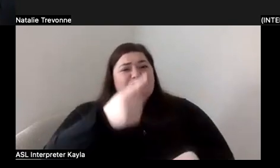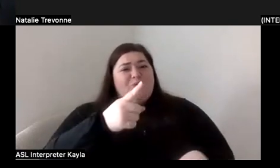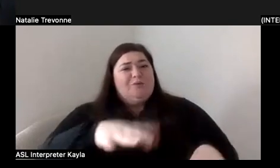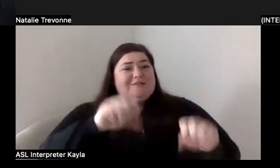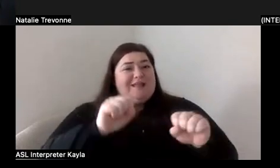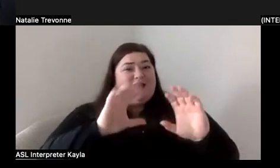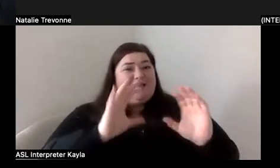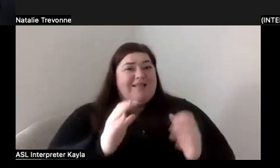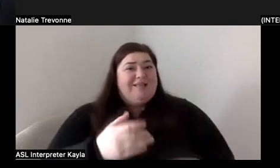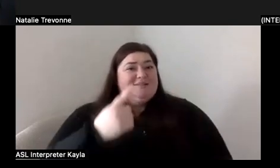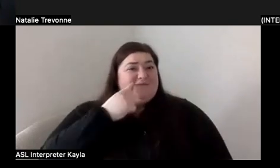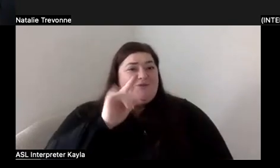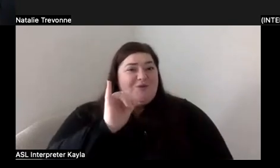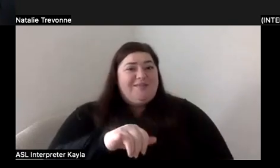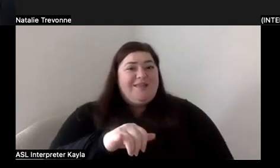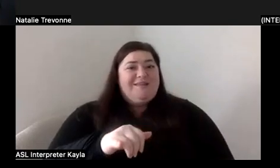it.